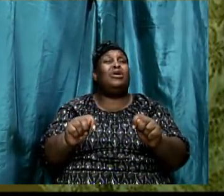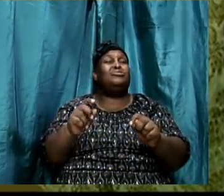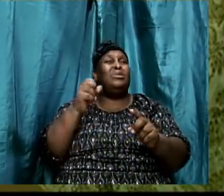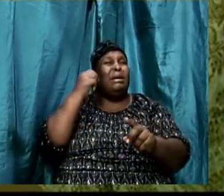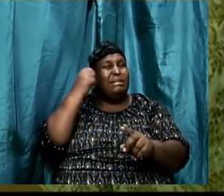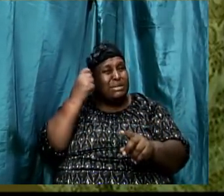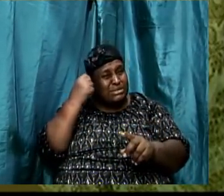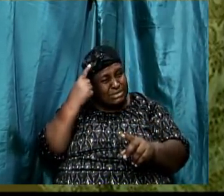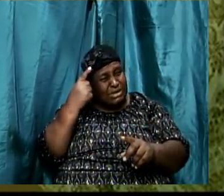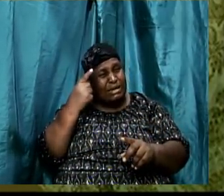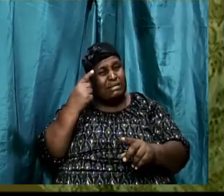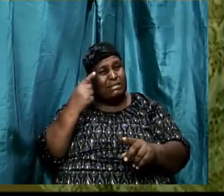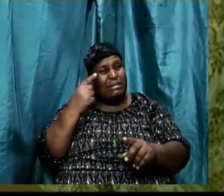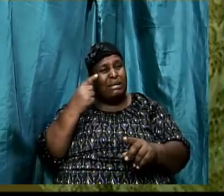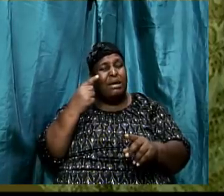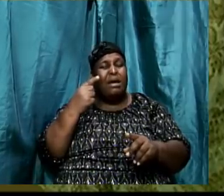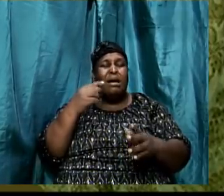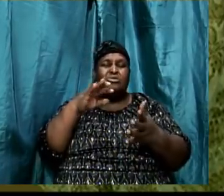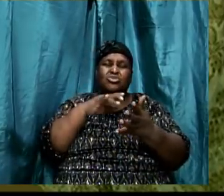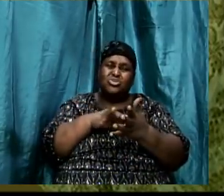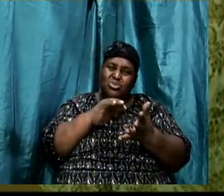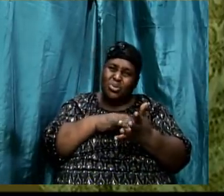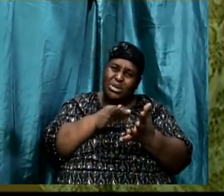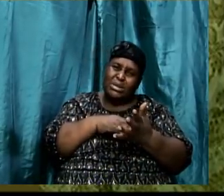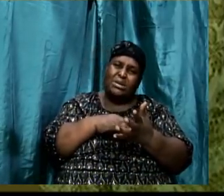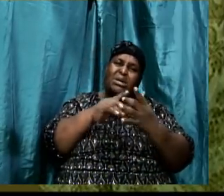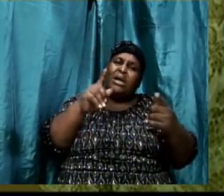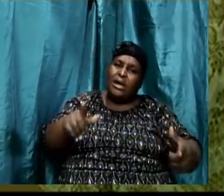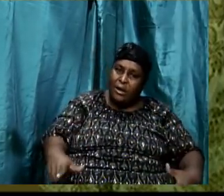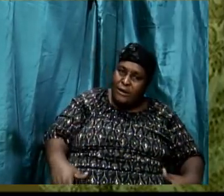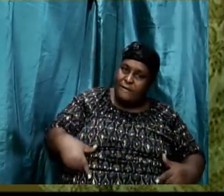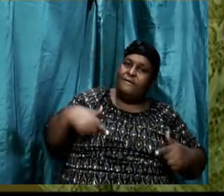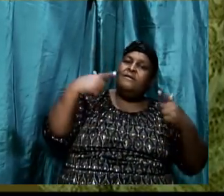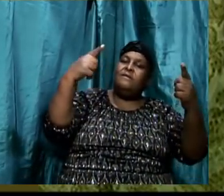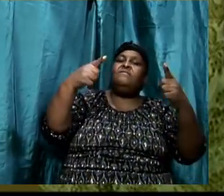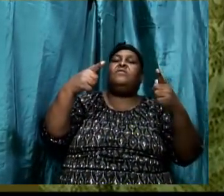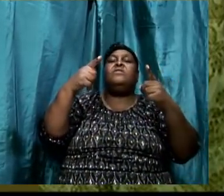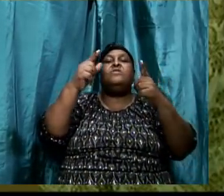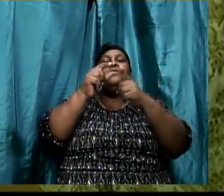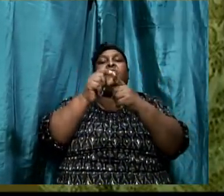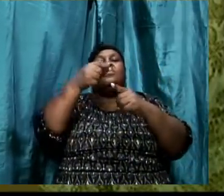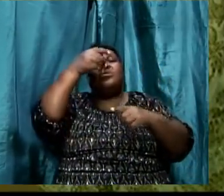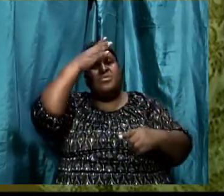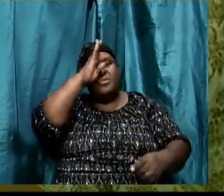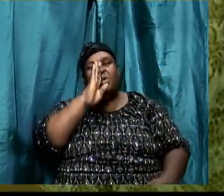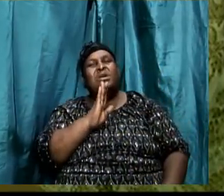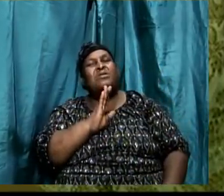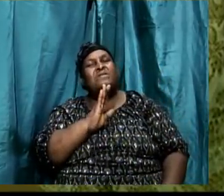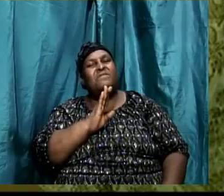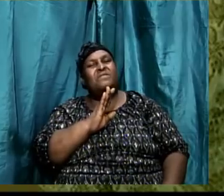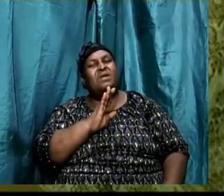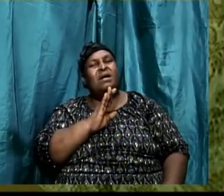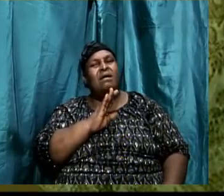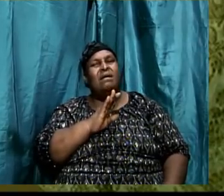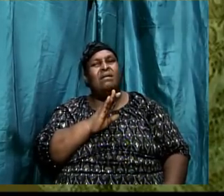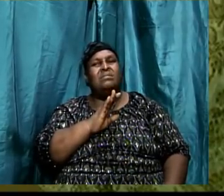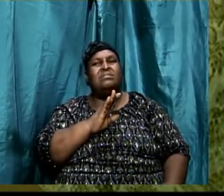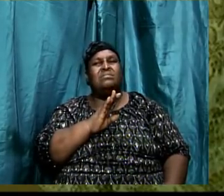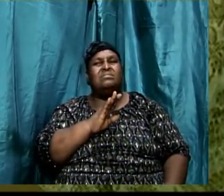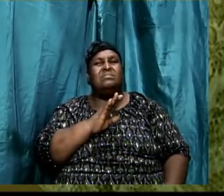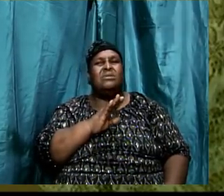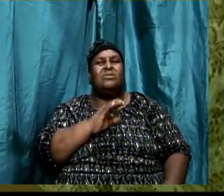Bible study is. We said that Bible study is a systematic approach to scriptures so that we can be reproductive.